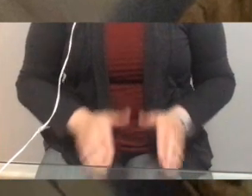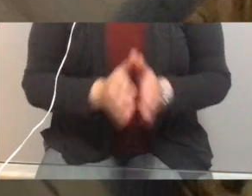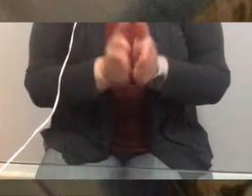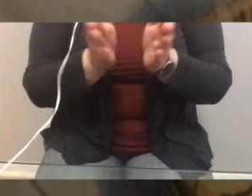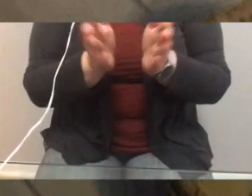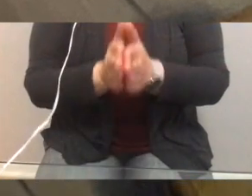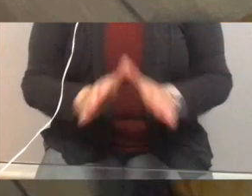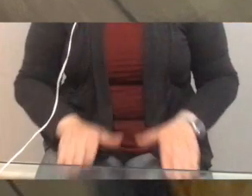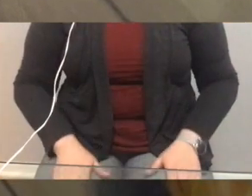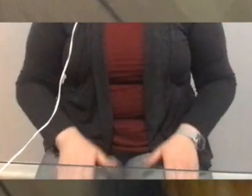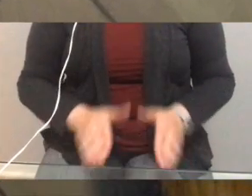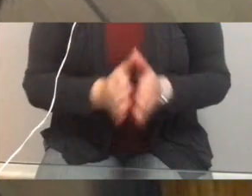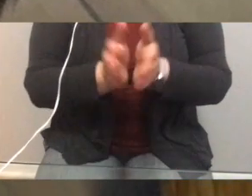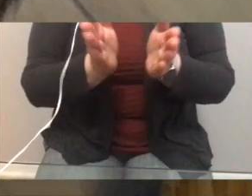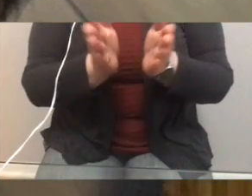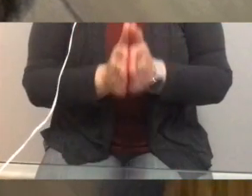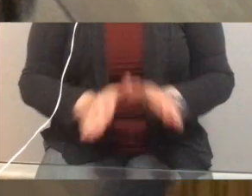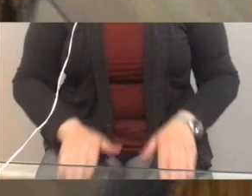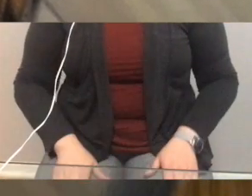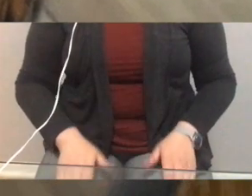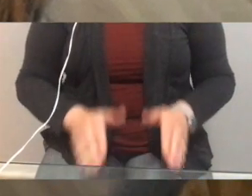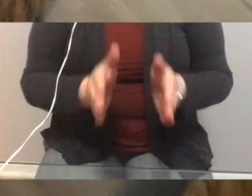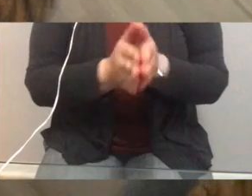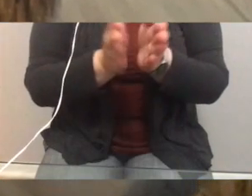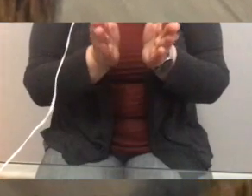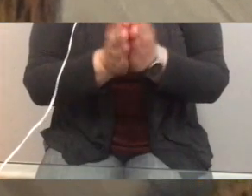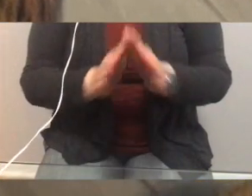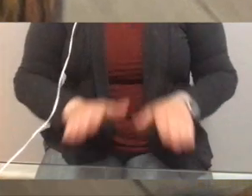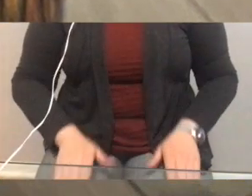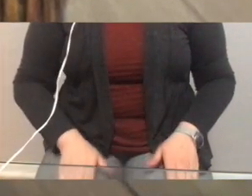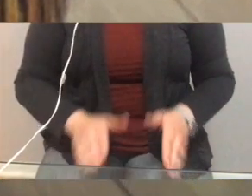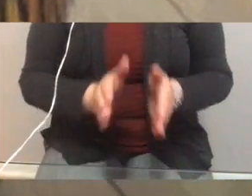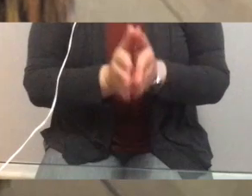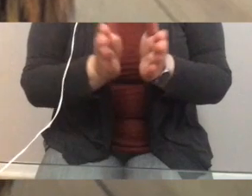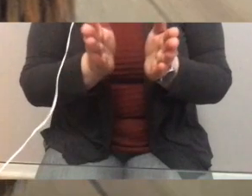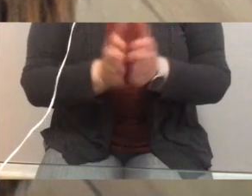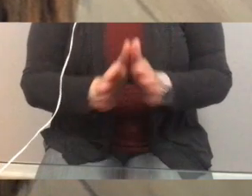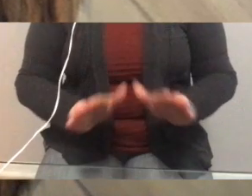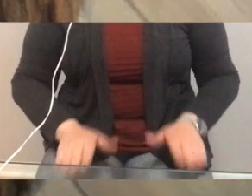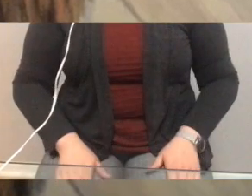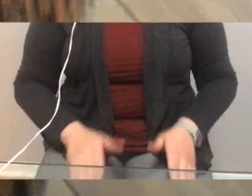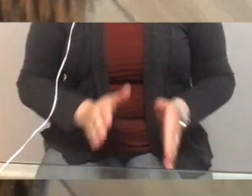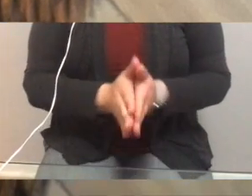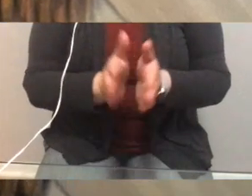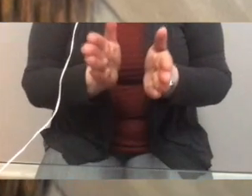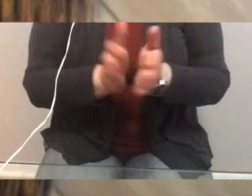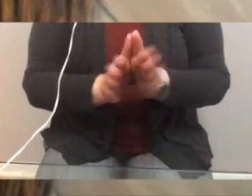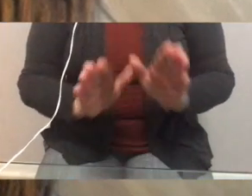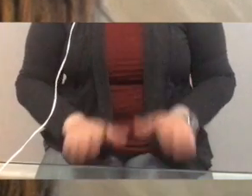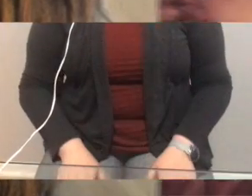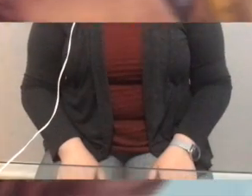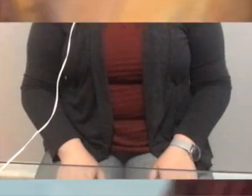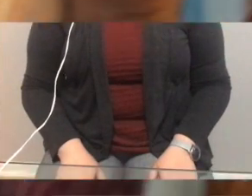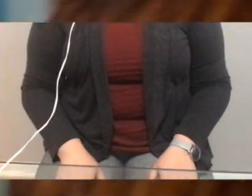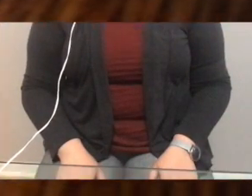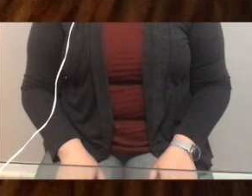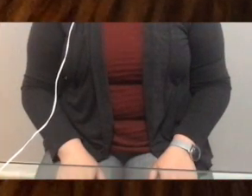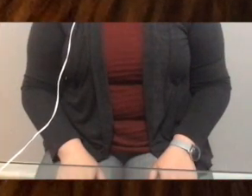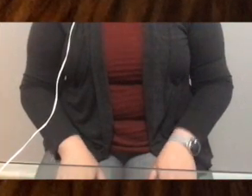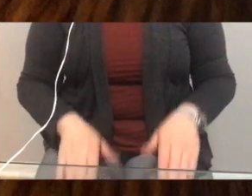Georgie dear Georgie in the bucket dear Georgie dear Georgie the bucket